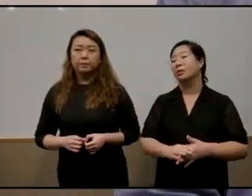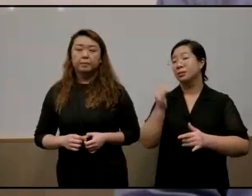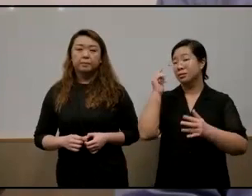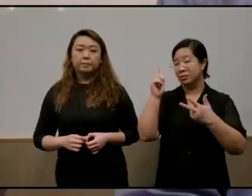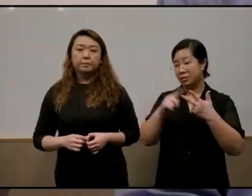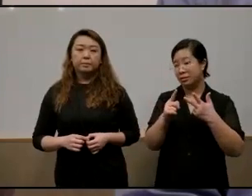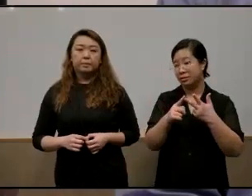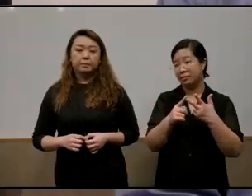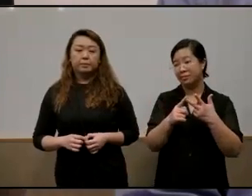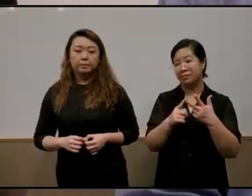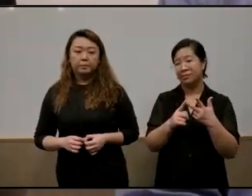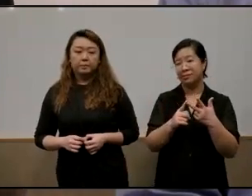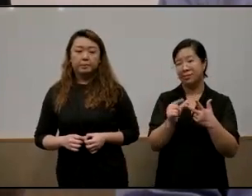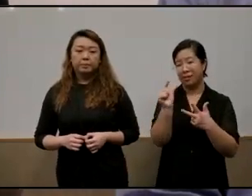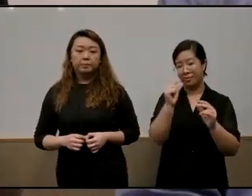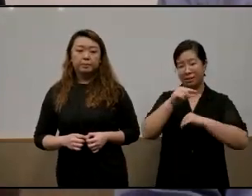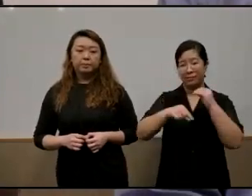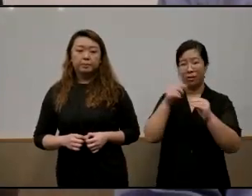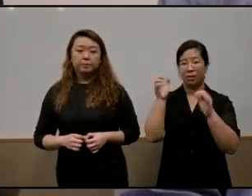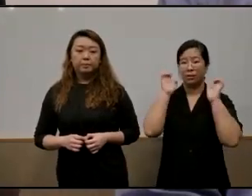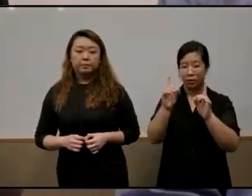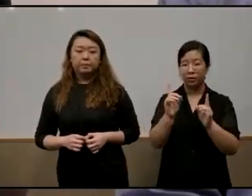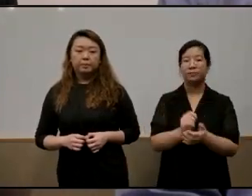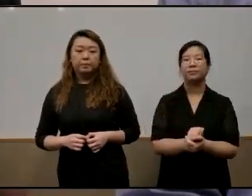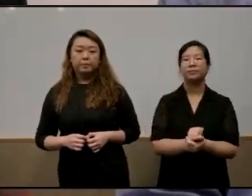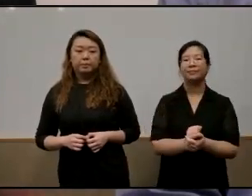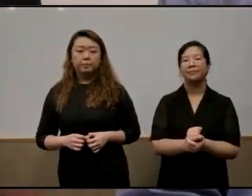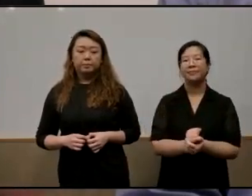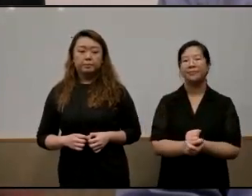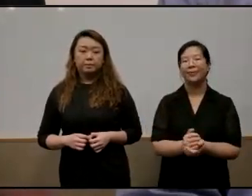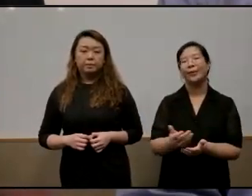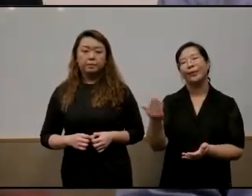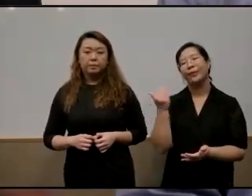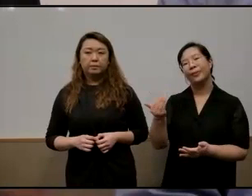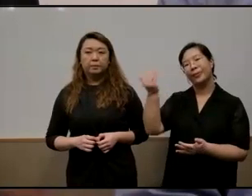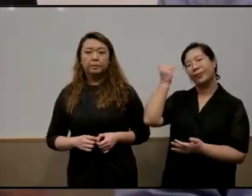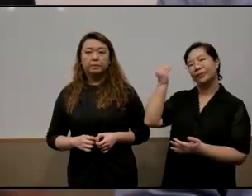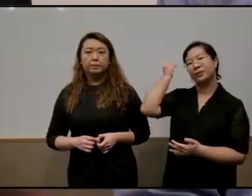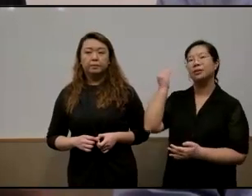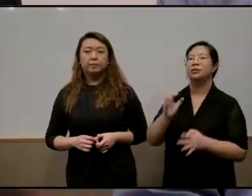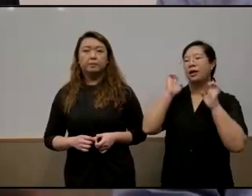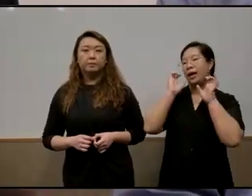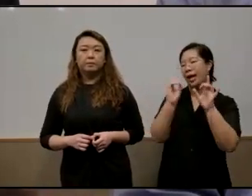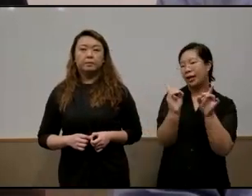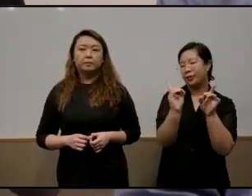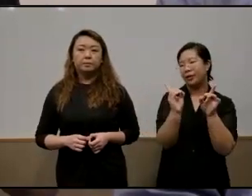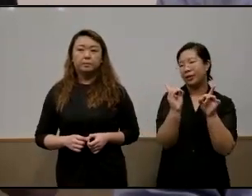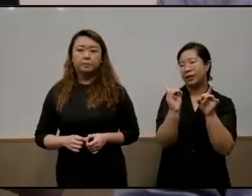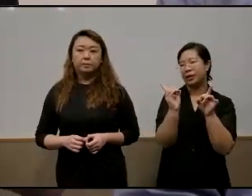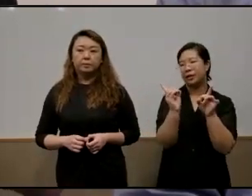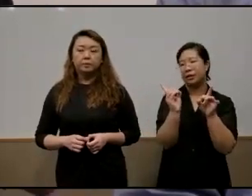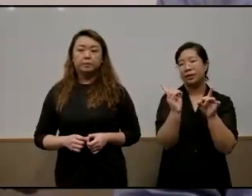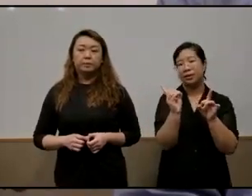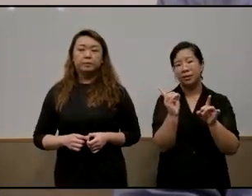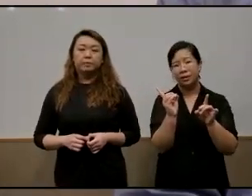it's a little bit on education i think in the early days education served in my little